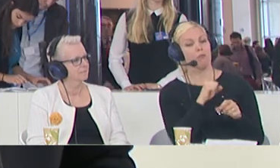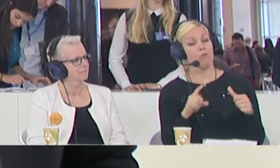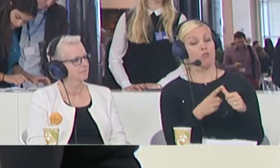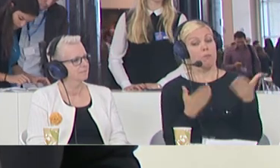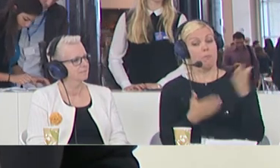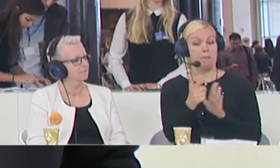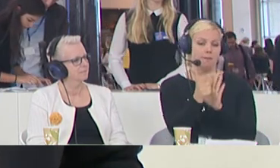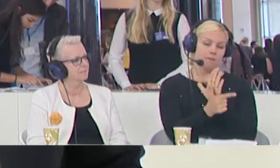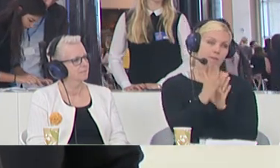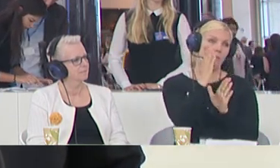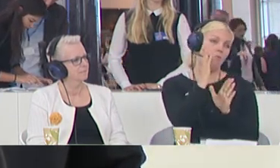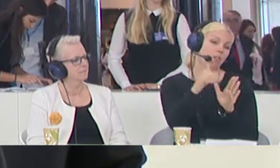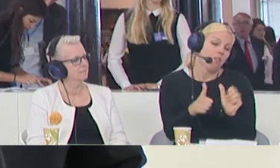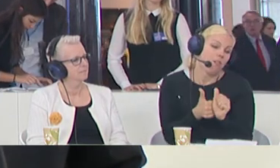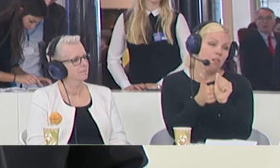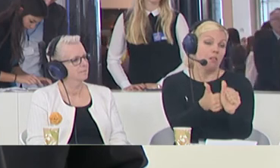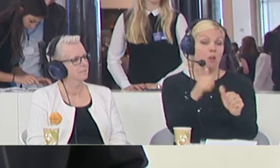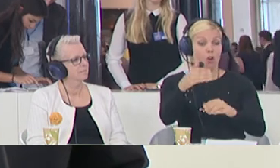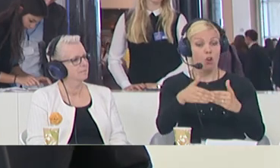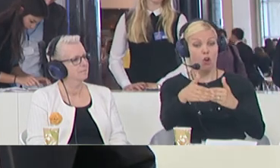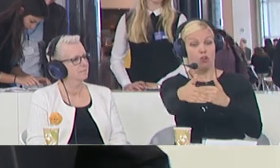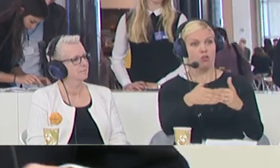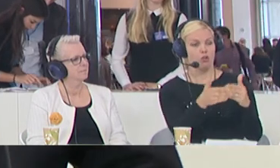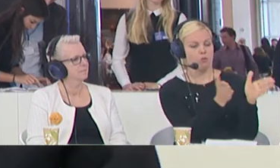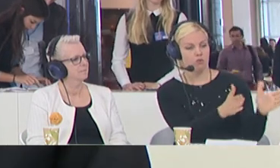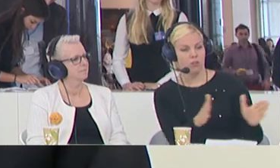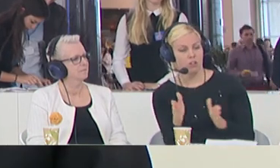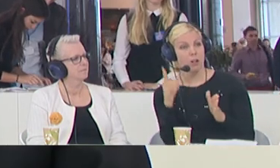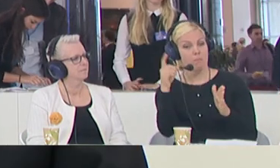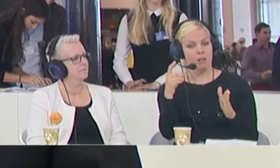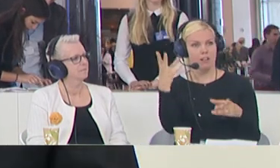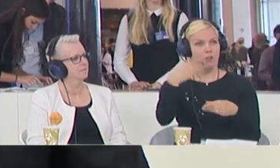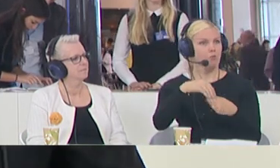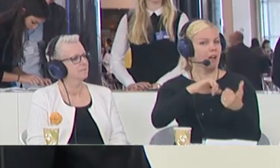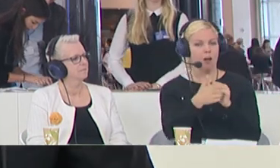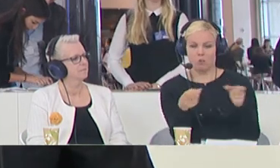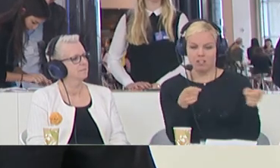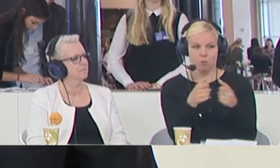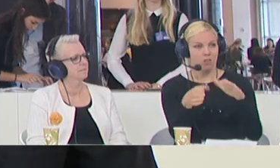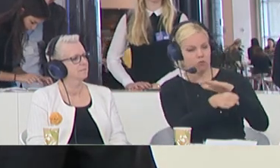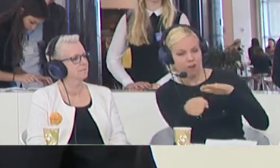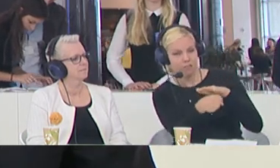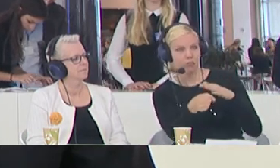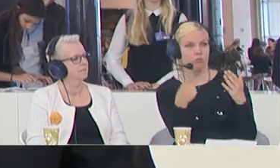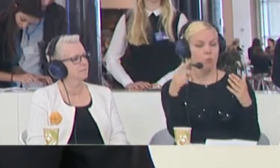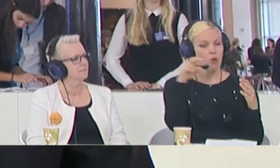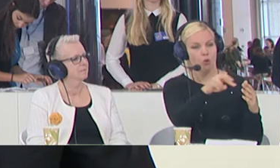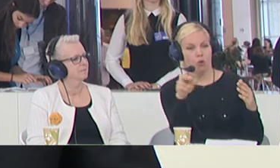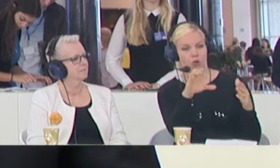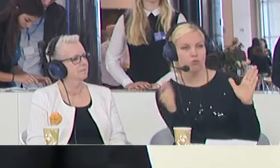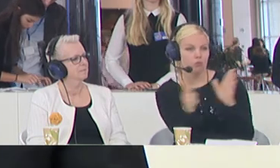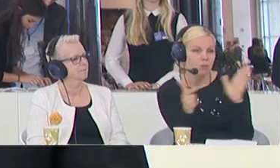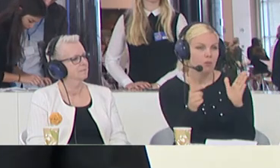directly in behind that as well. The long-term strategy has also got to include how we deal with traffickers. We're looking at the criminal side of this, the integration of security